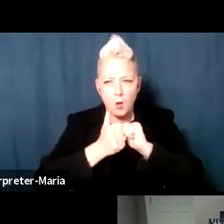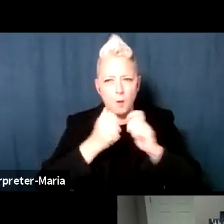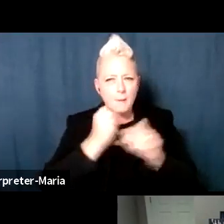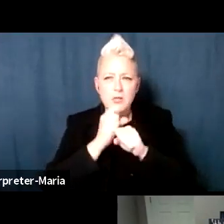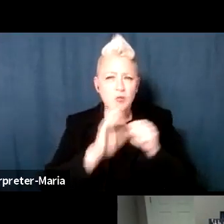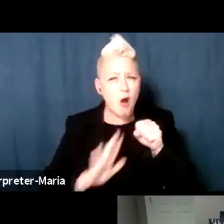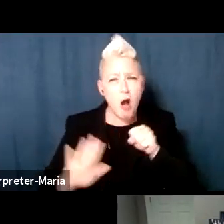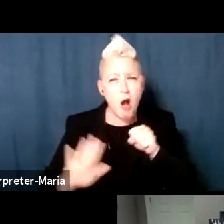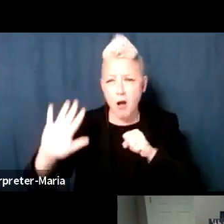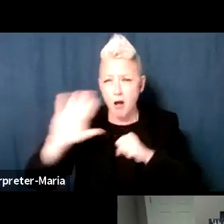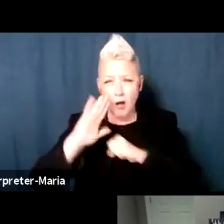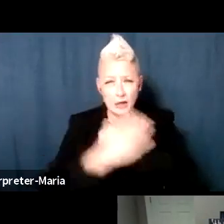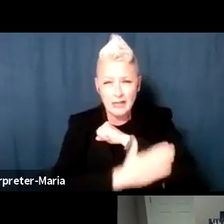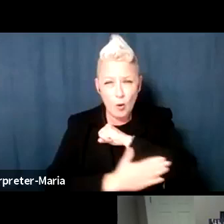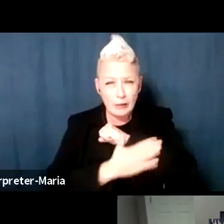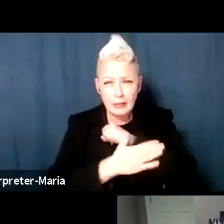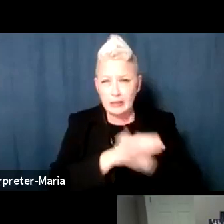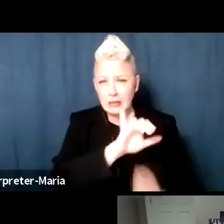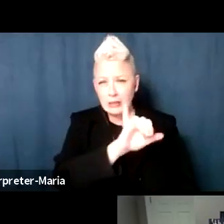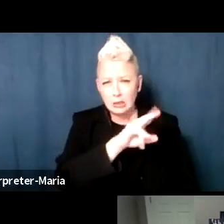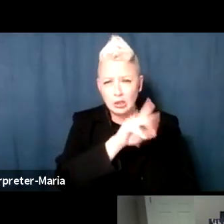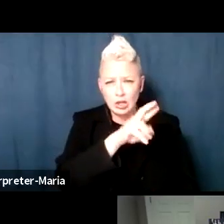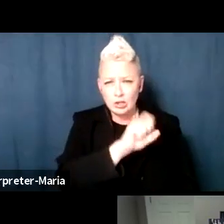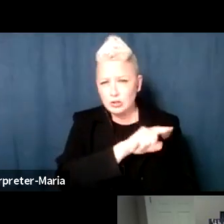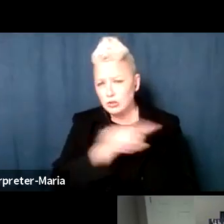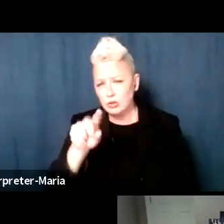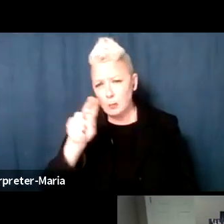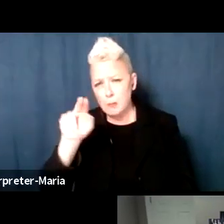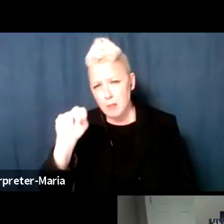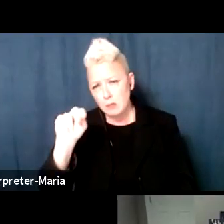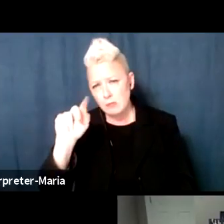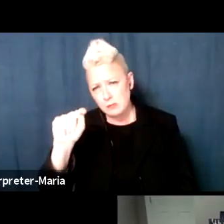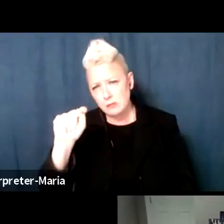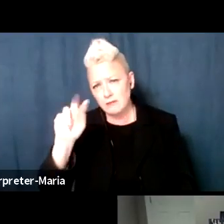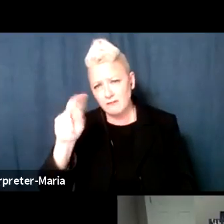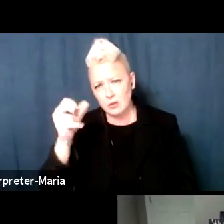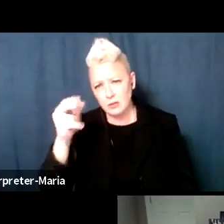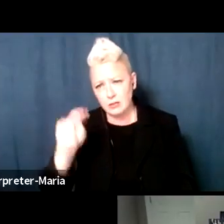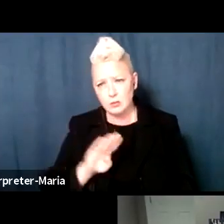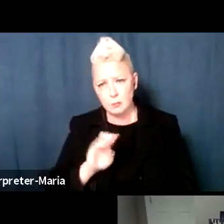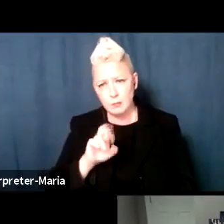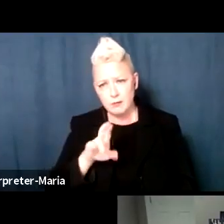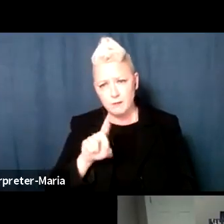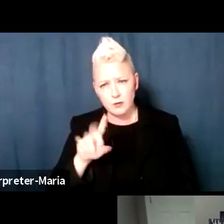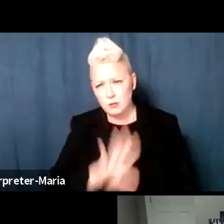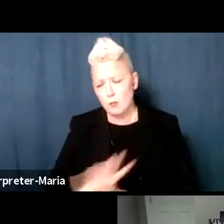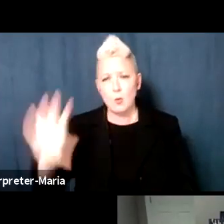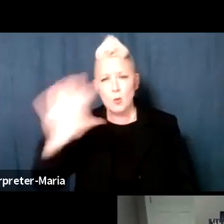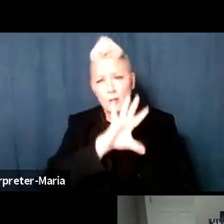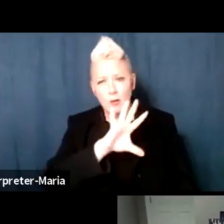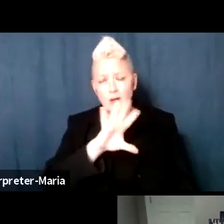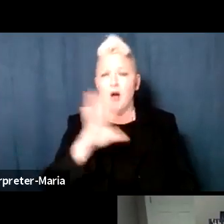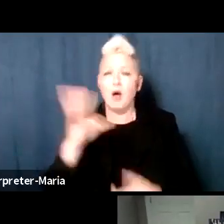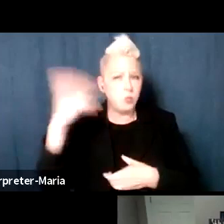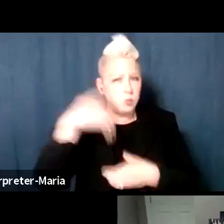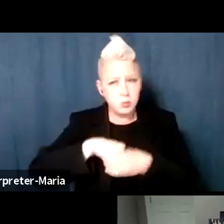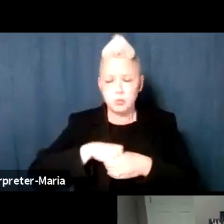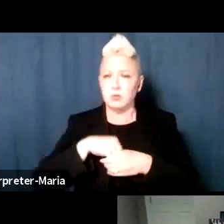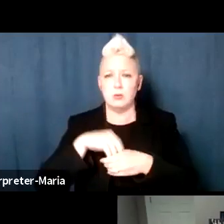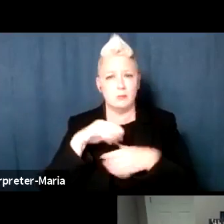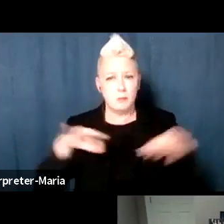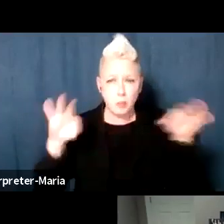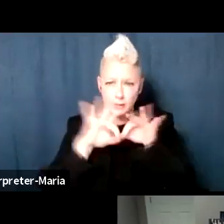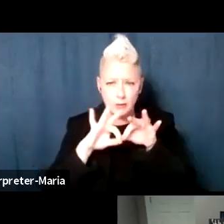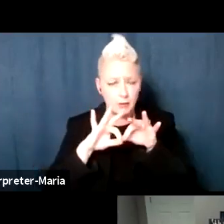of our county, from Yonkers and Mount Vernon to Bedford and Curtis, everyone must be included in this conversation.